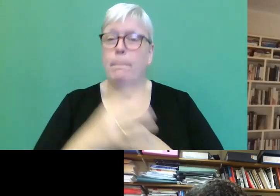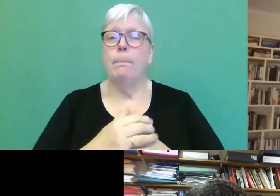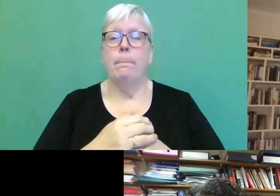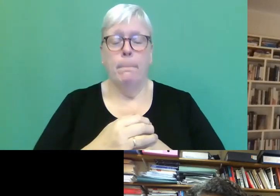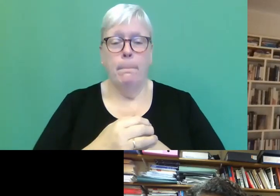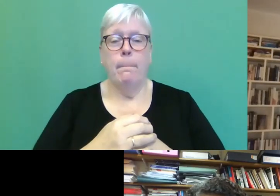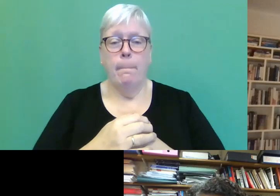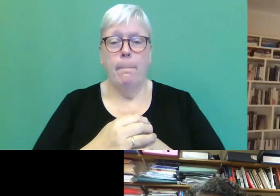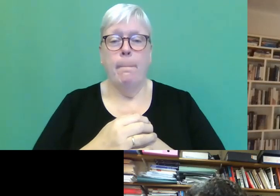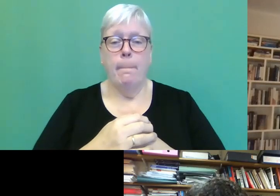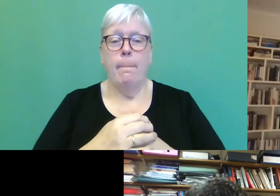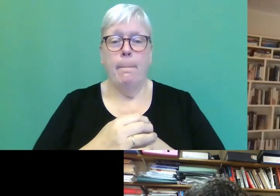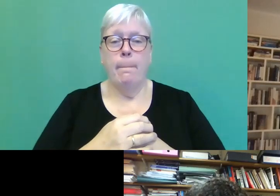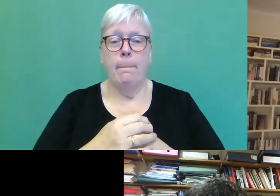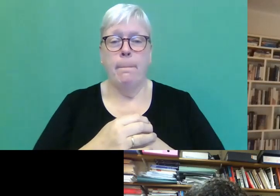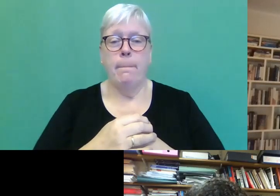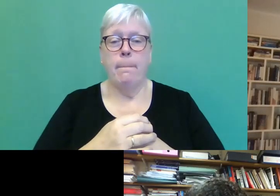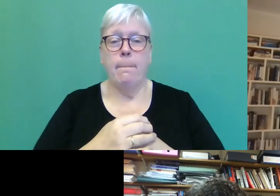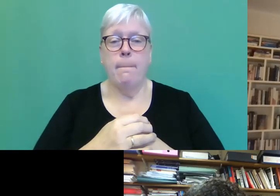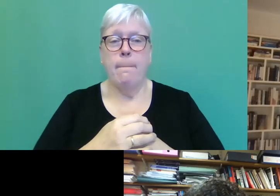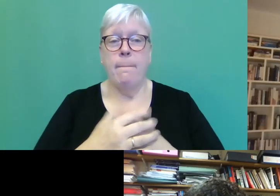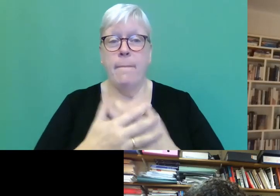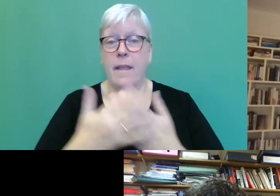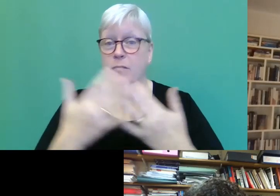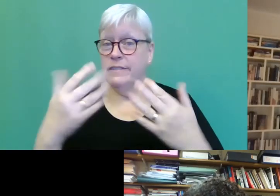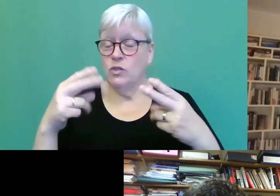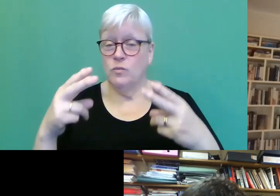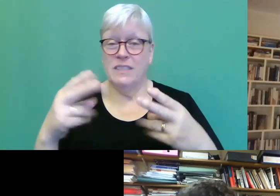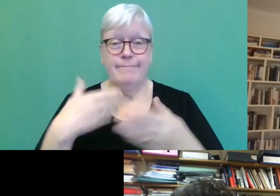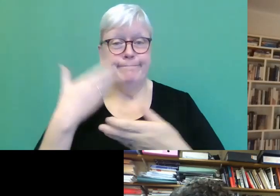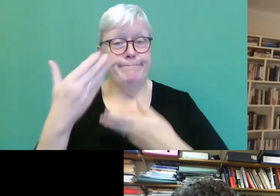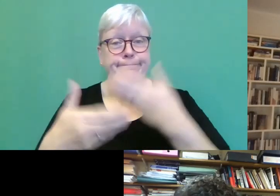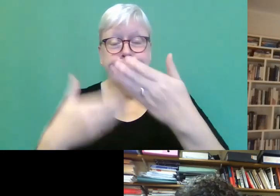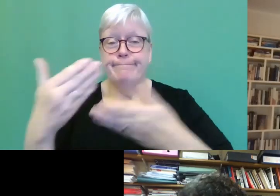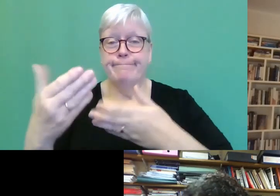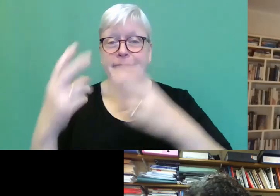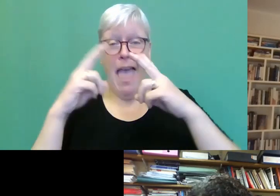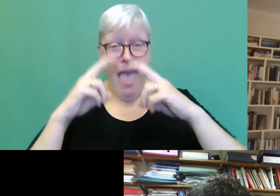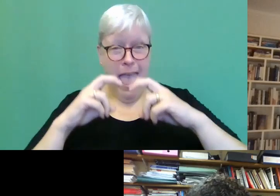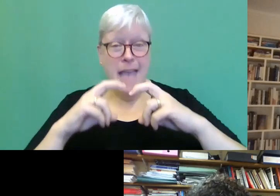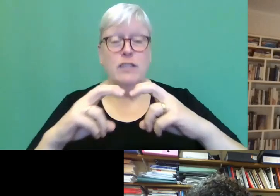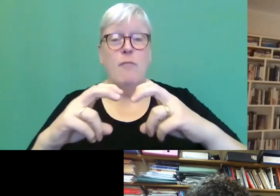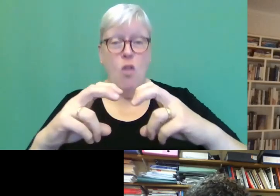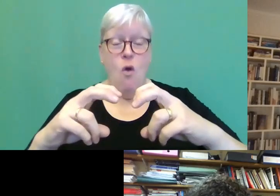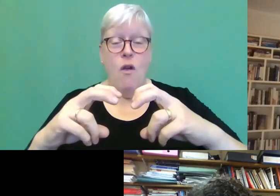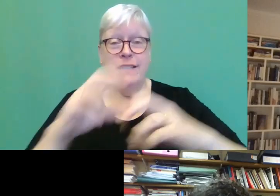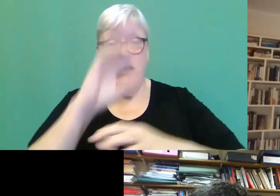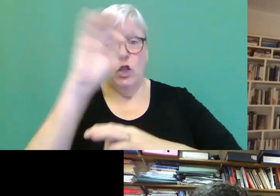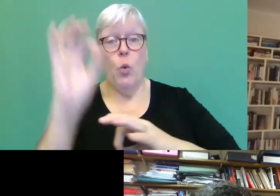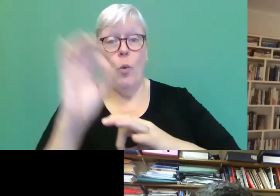And I guess, yeah, in many ways that the narrative is one which explores the question of shame.